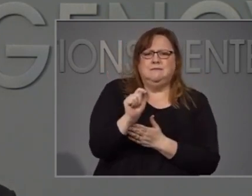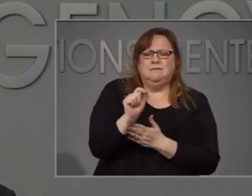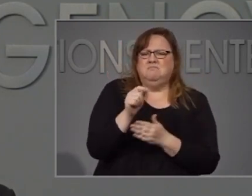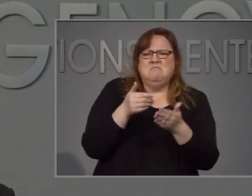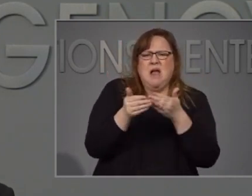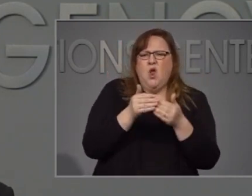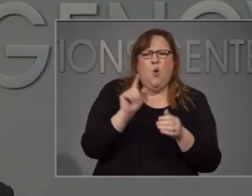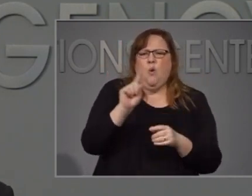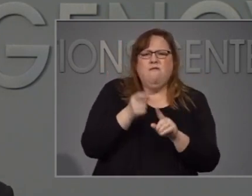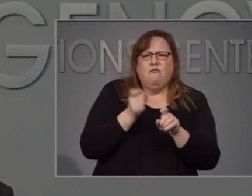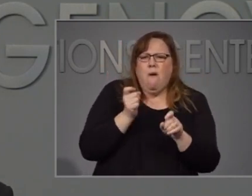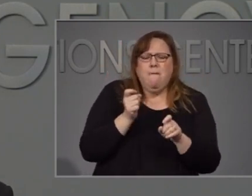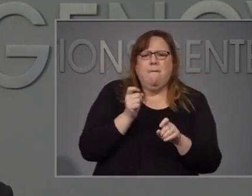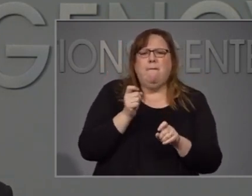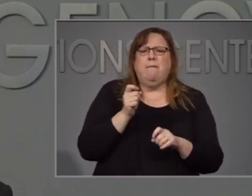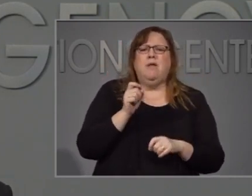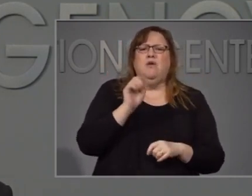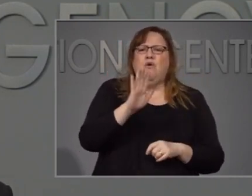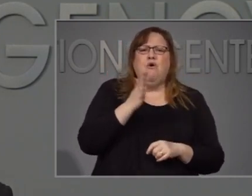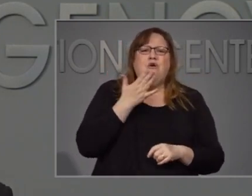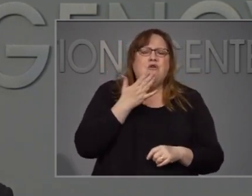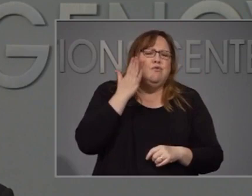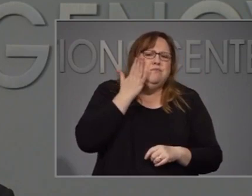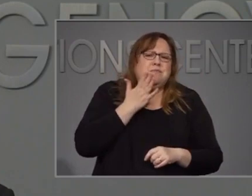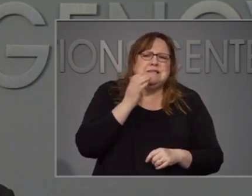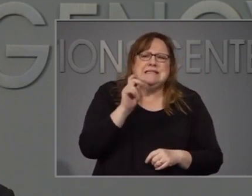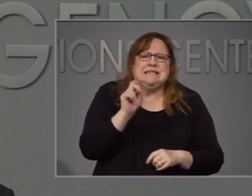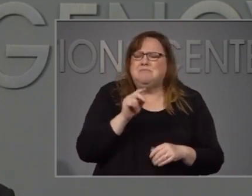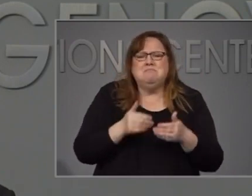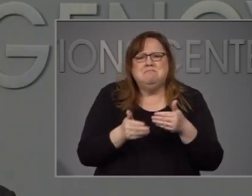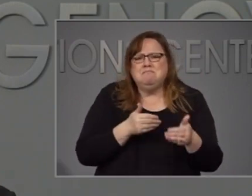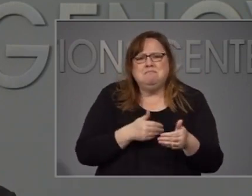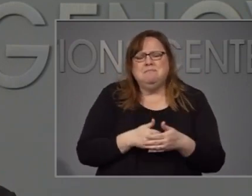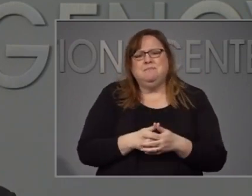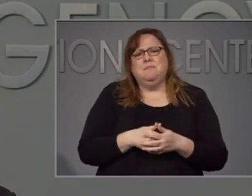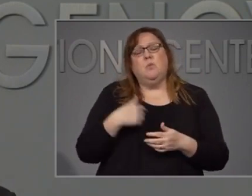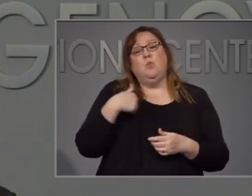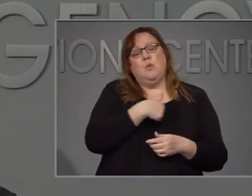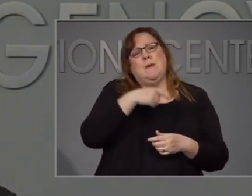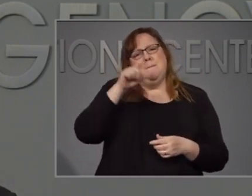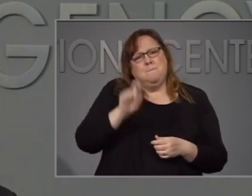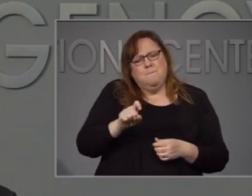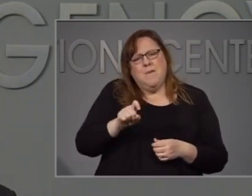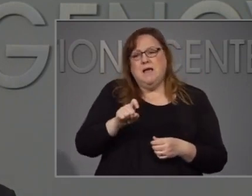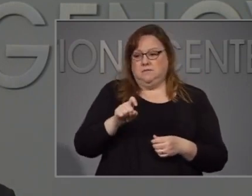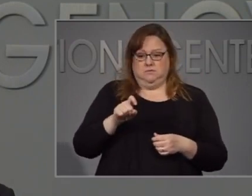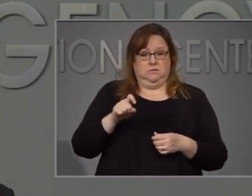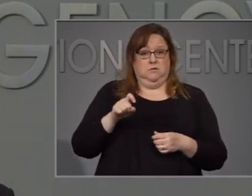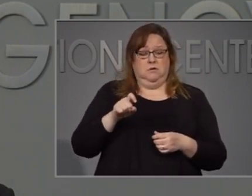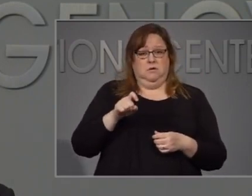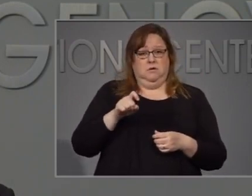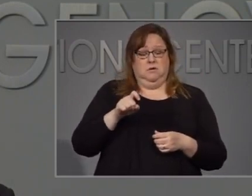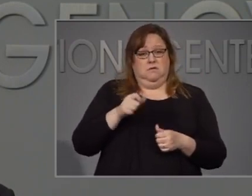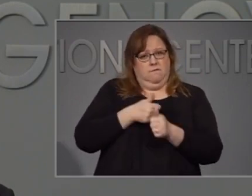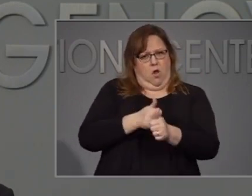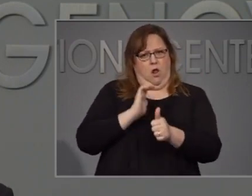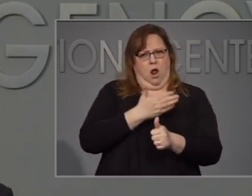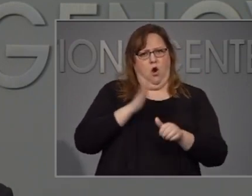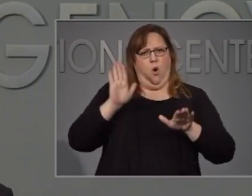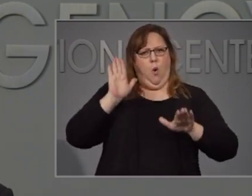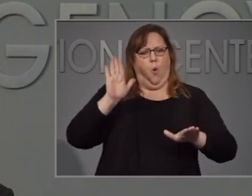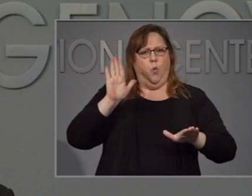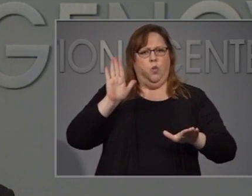to public safety, we must continue to uphold the sacred trust as confirmed by our oaths to support and protect